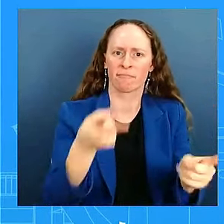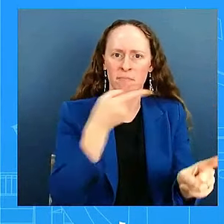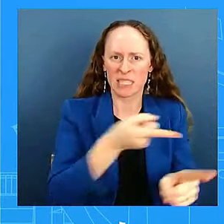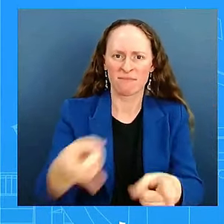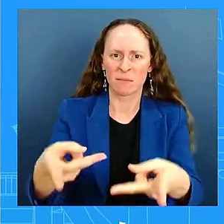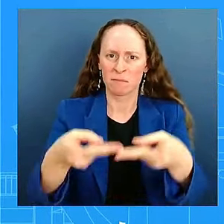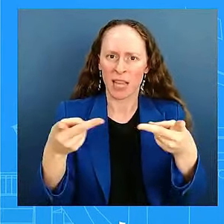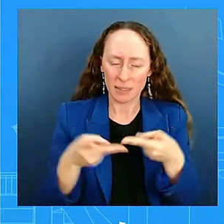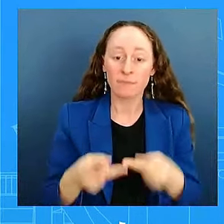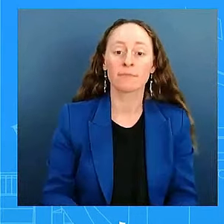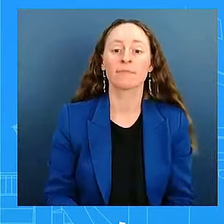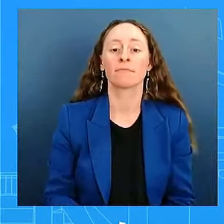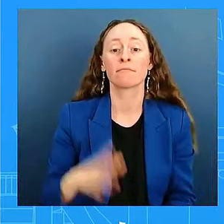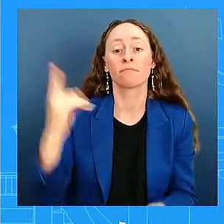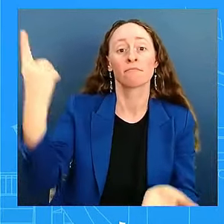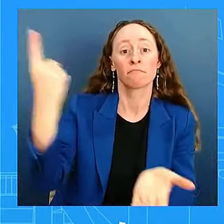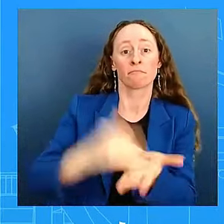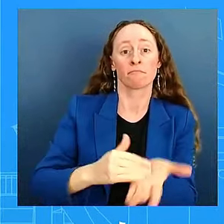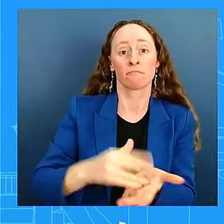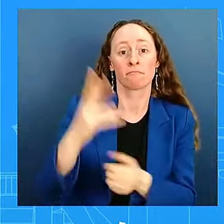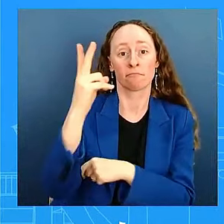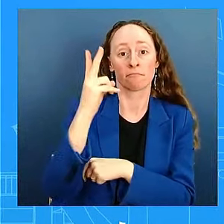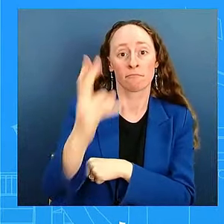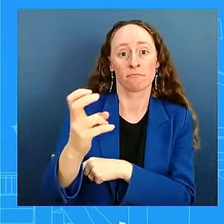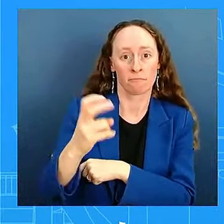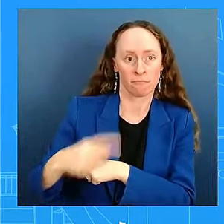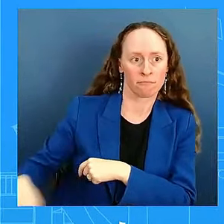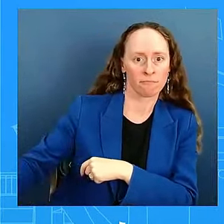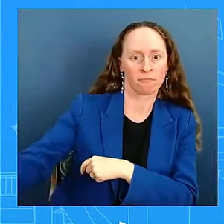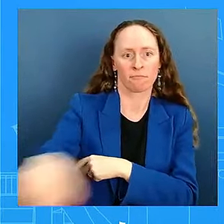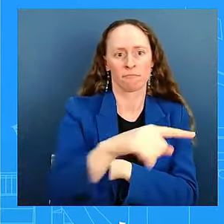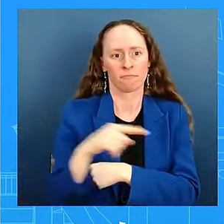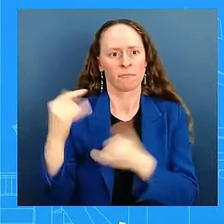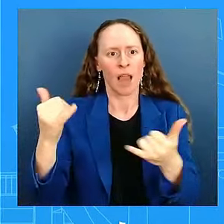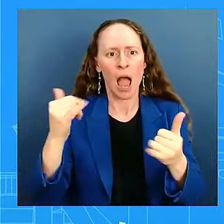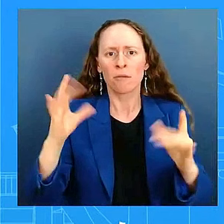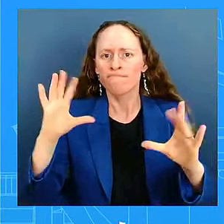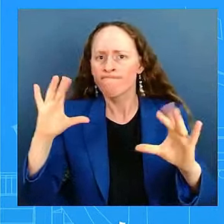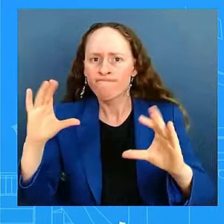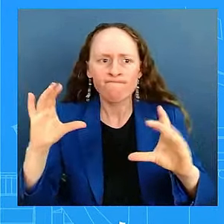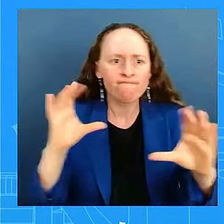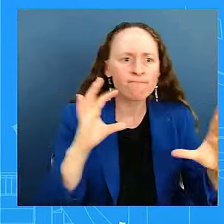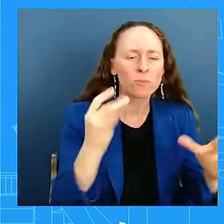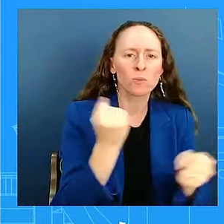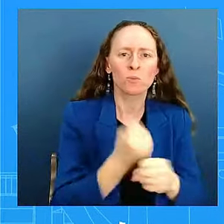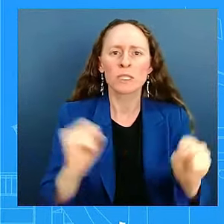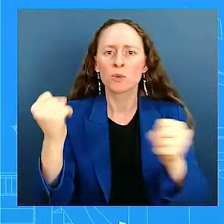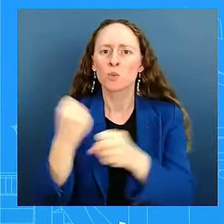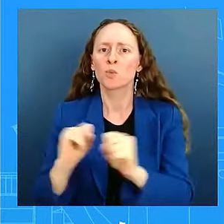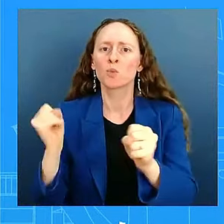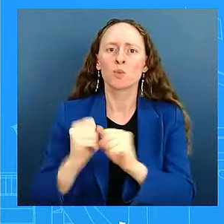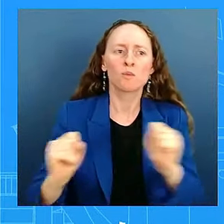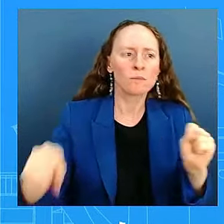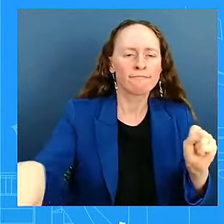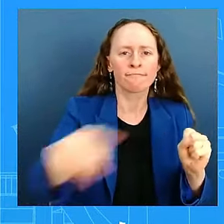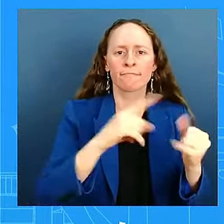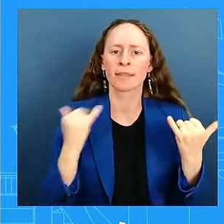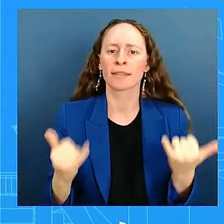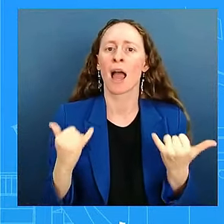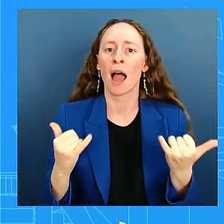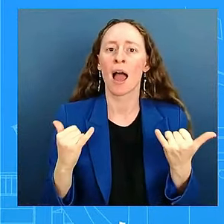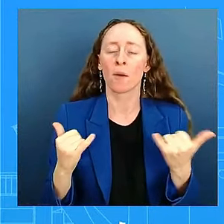urban search and rescue personnel. FEMA staff deployed over 1,200.